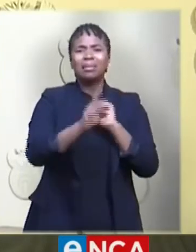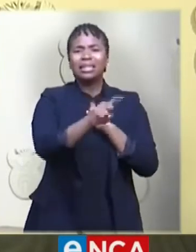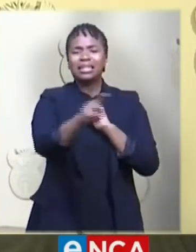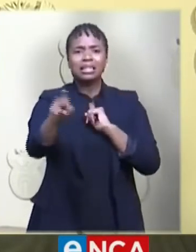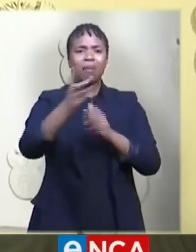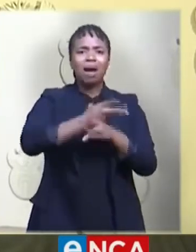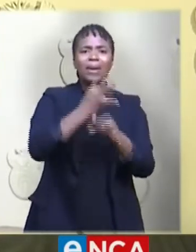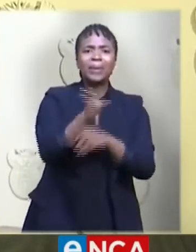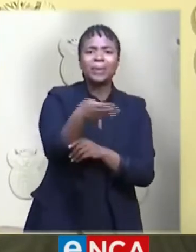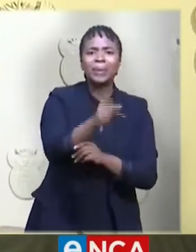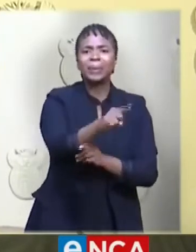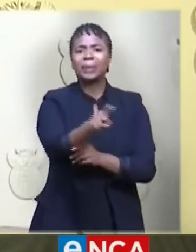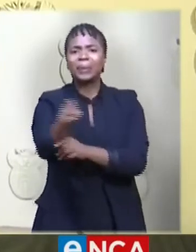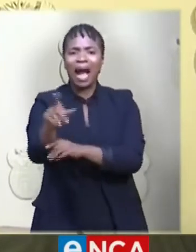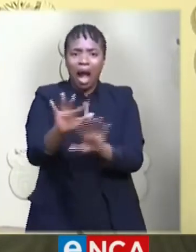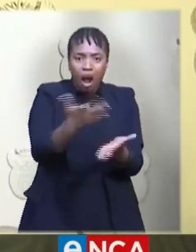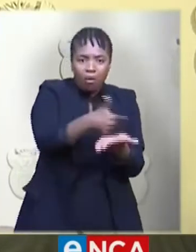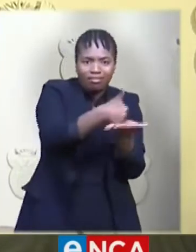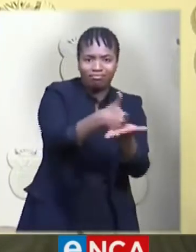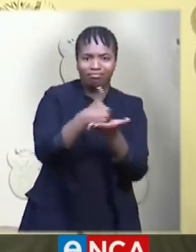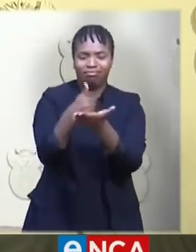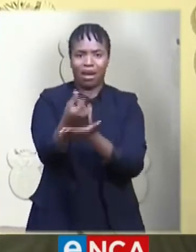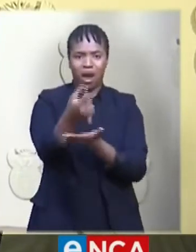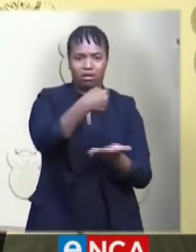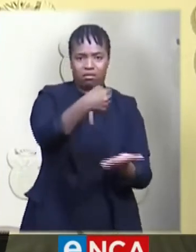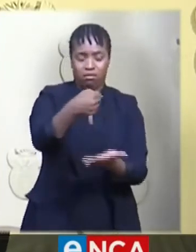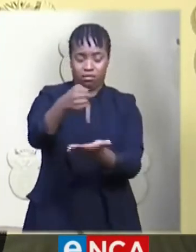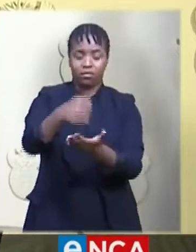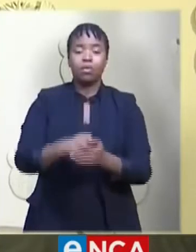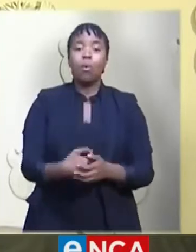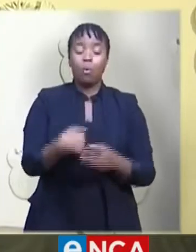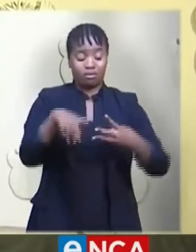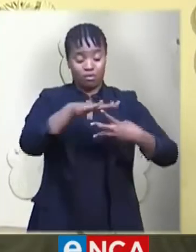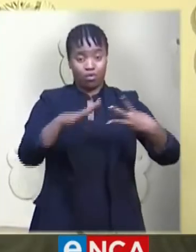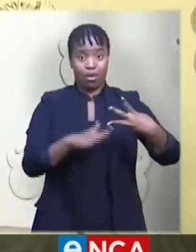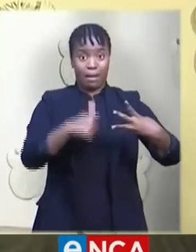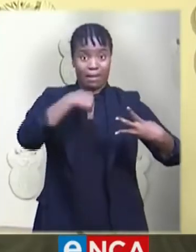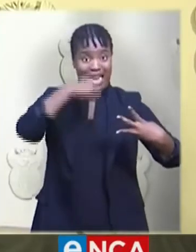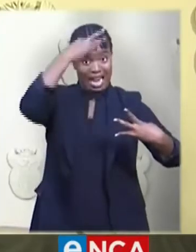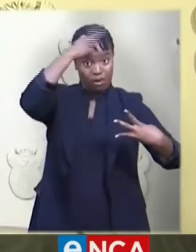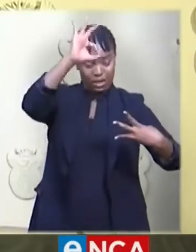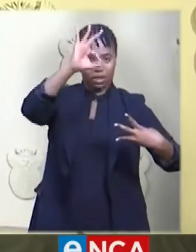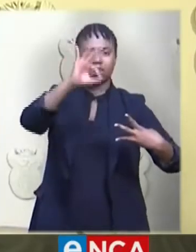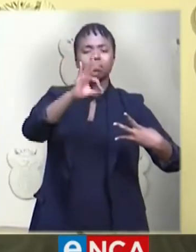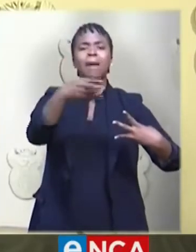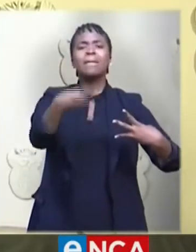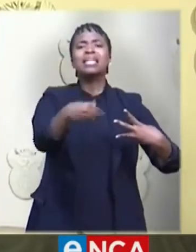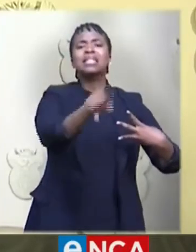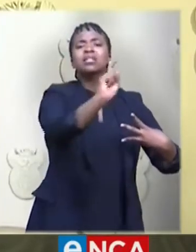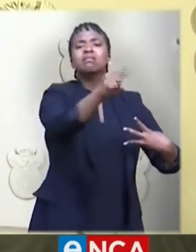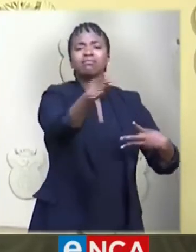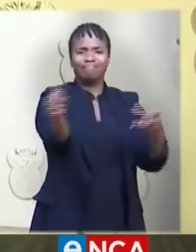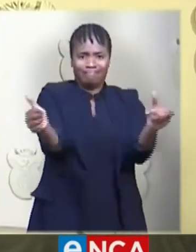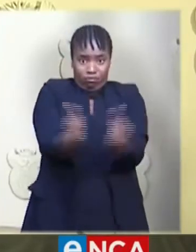As government, together with our many partners, we have used this lockdown